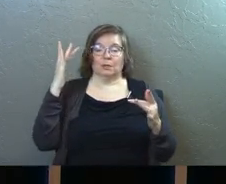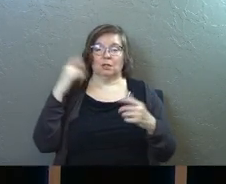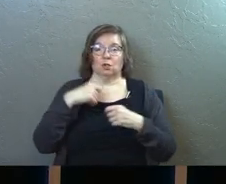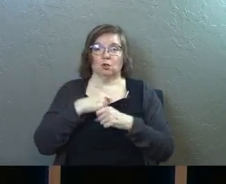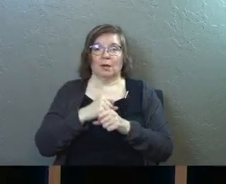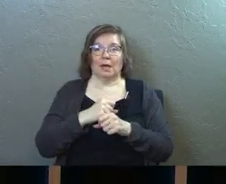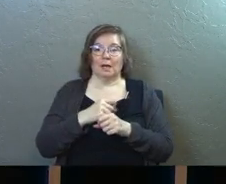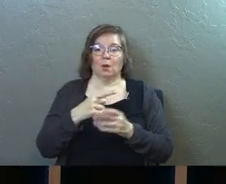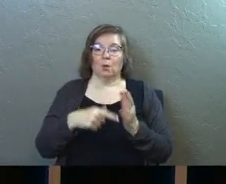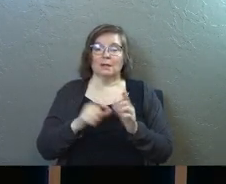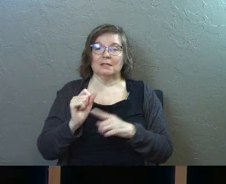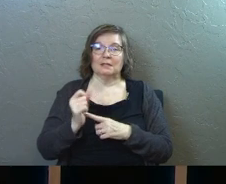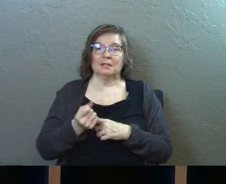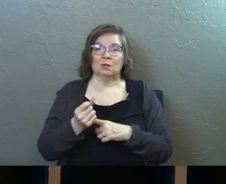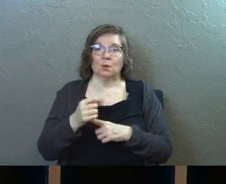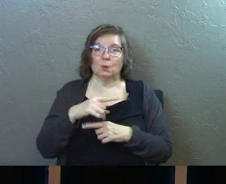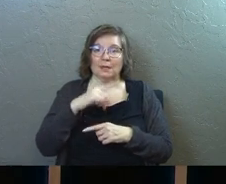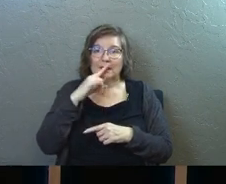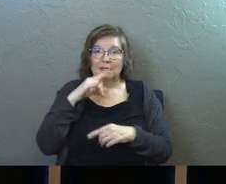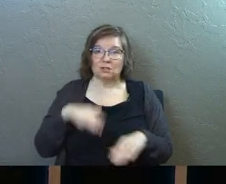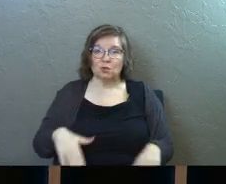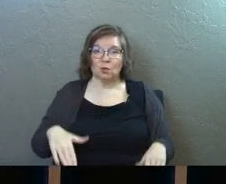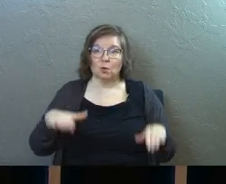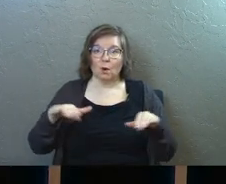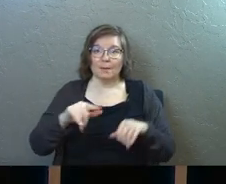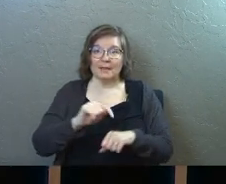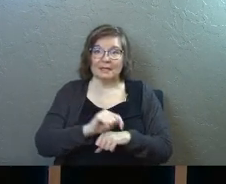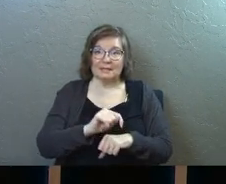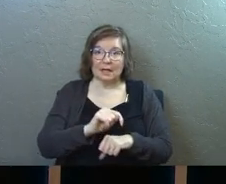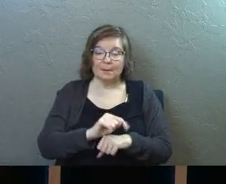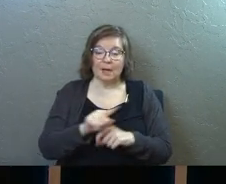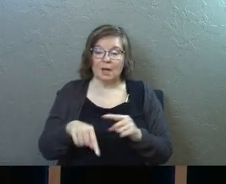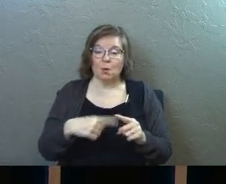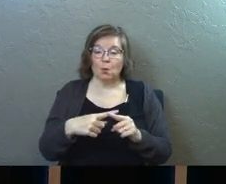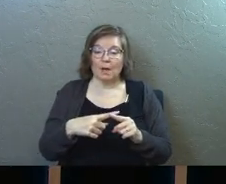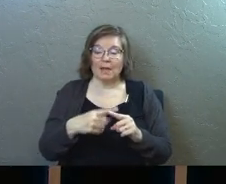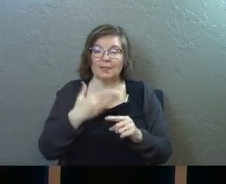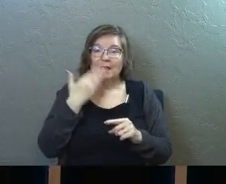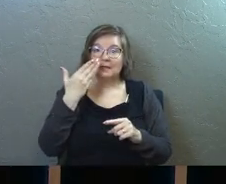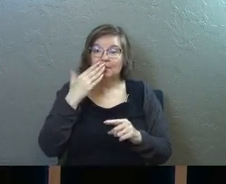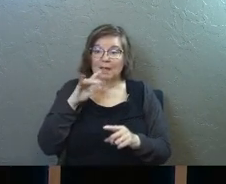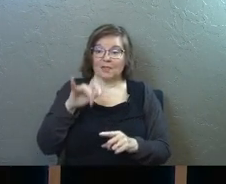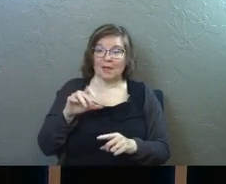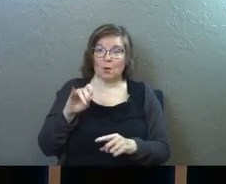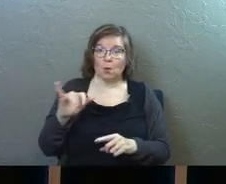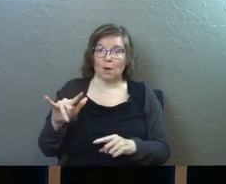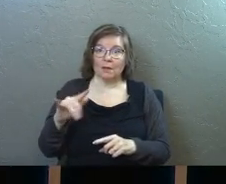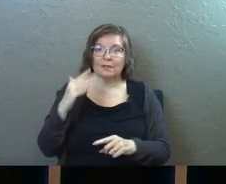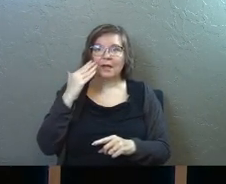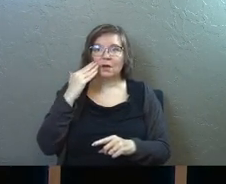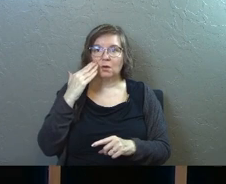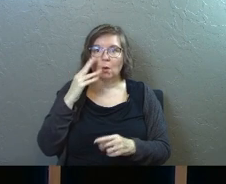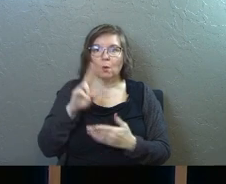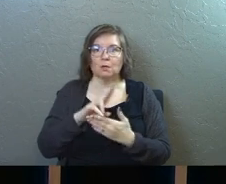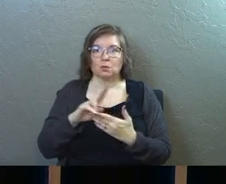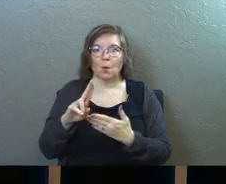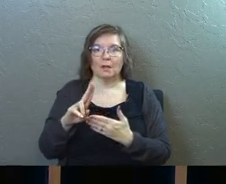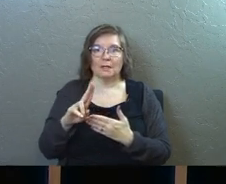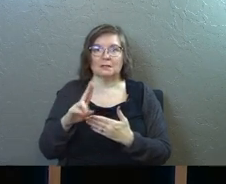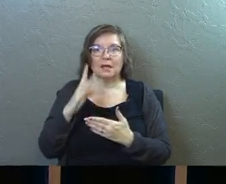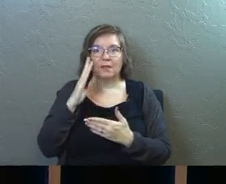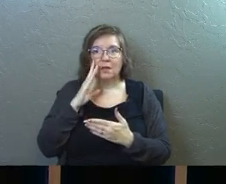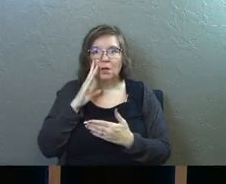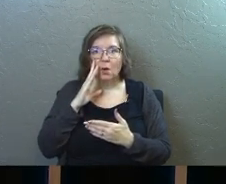created was this situation where kids are growing up in the temple and whenever they smell that oil they know it's holiness